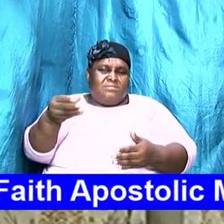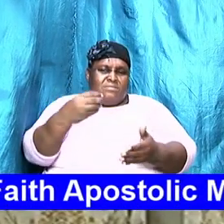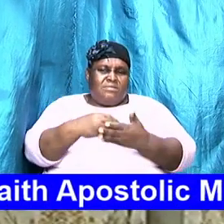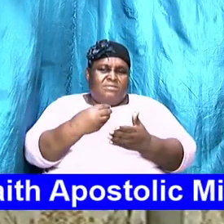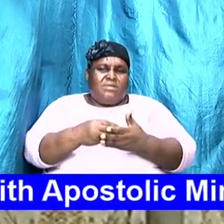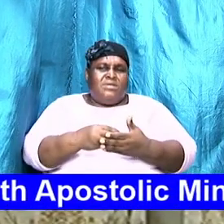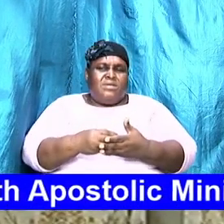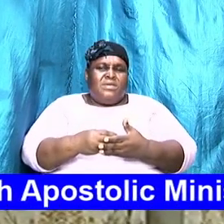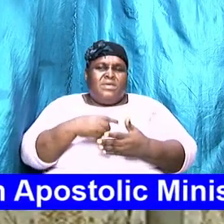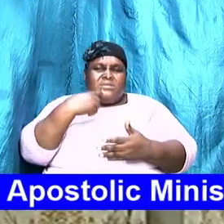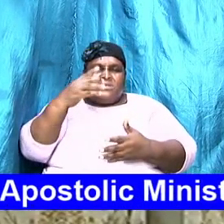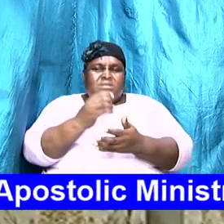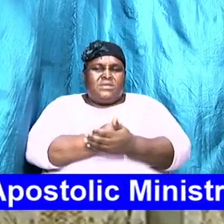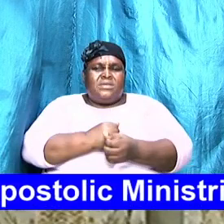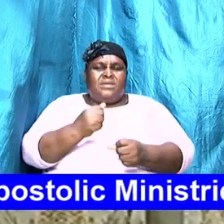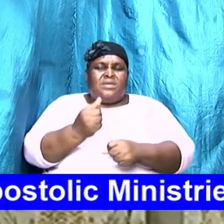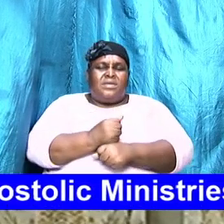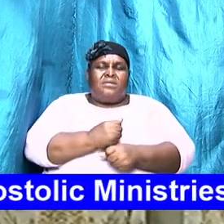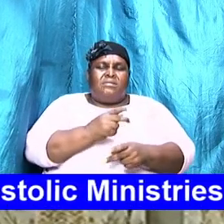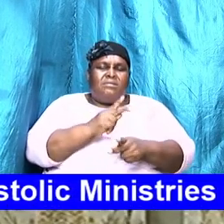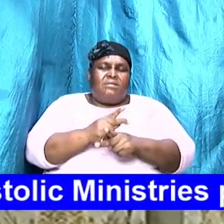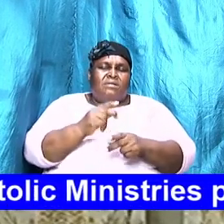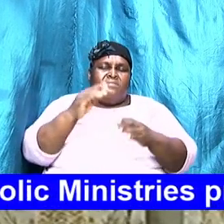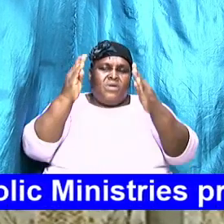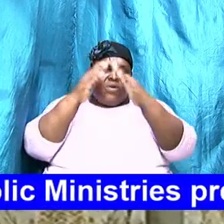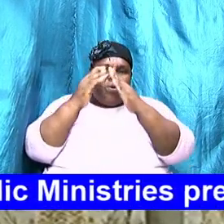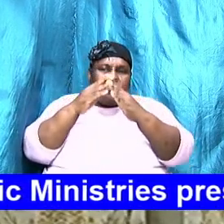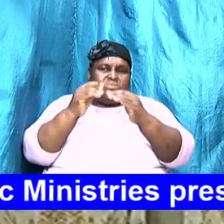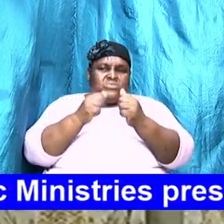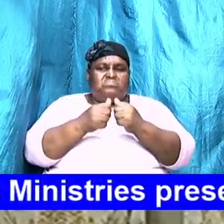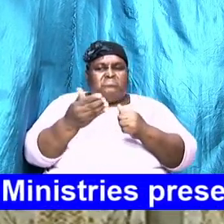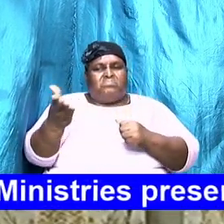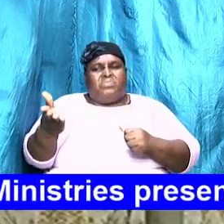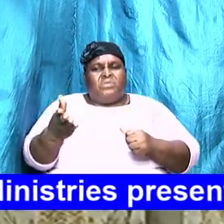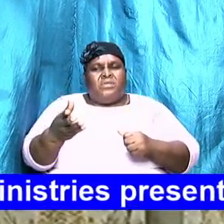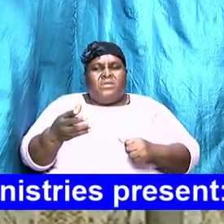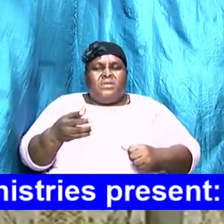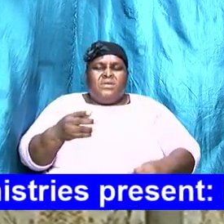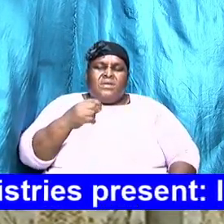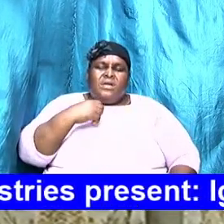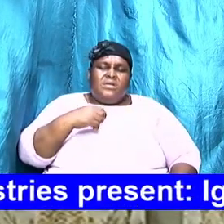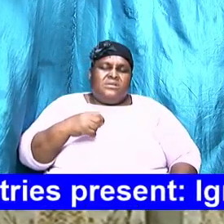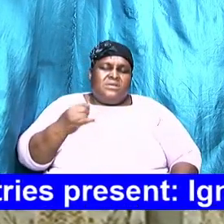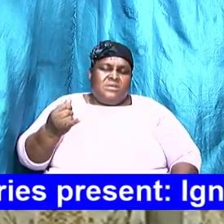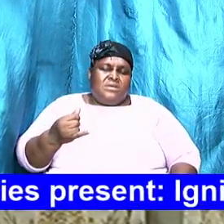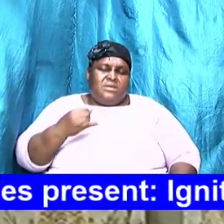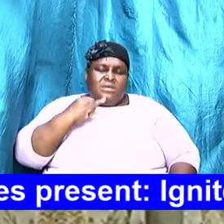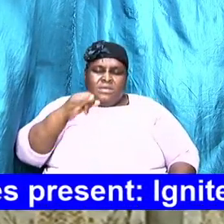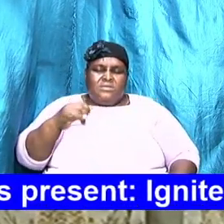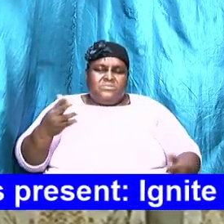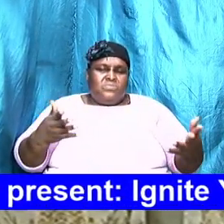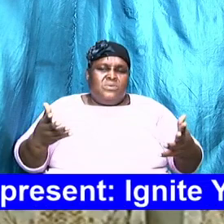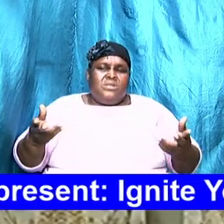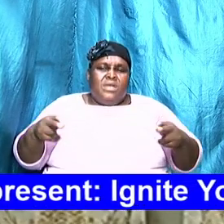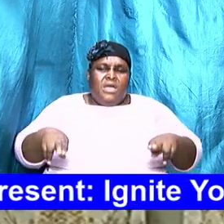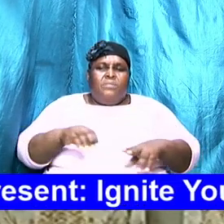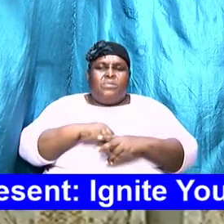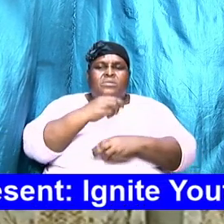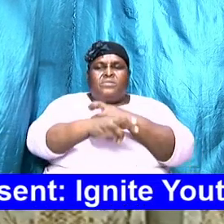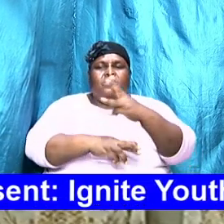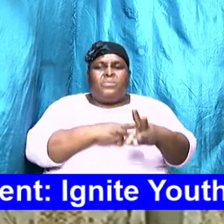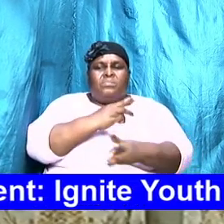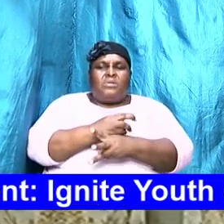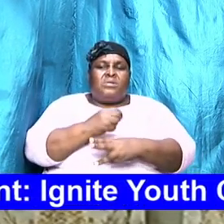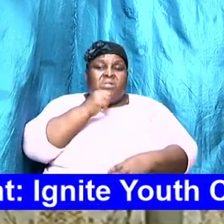and say take care of the house with that because it's a mentality out in the world oh make them go find it because